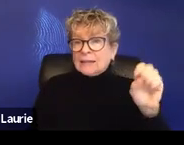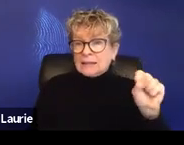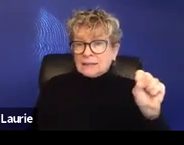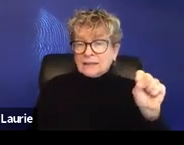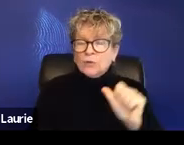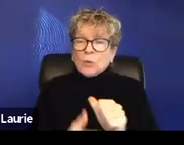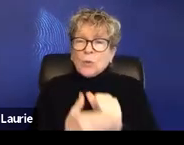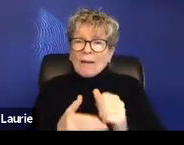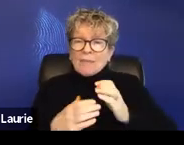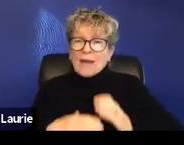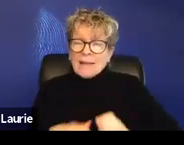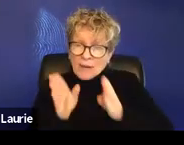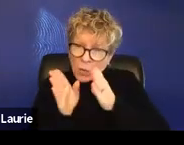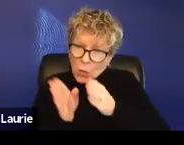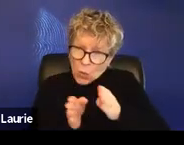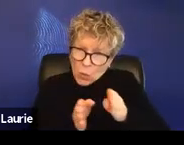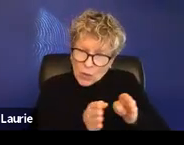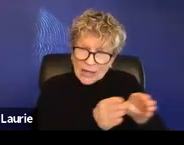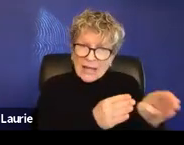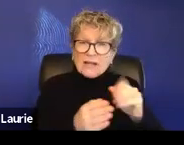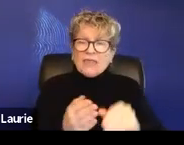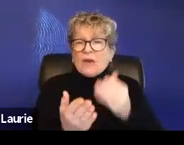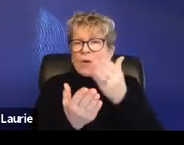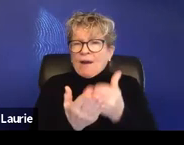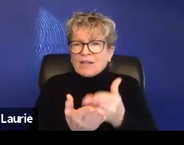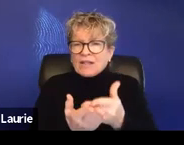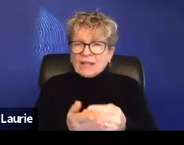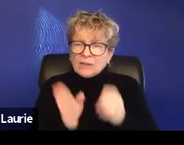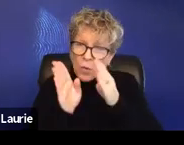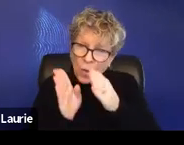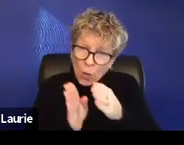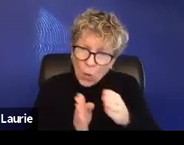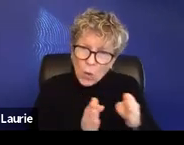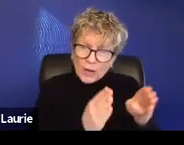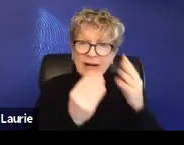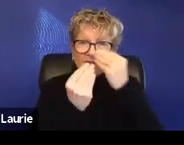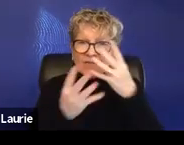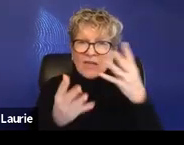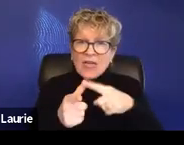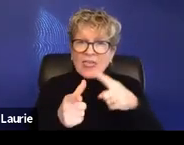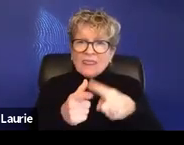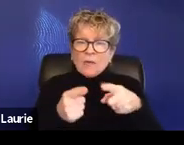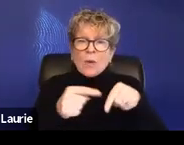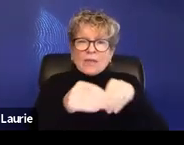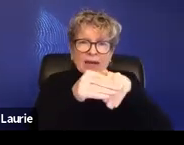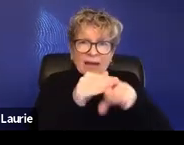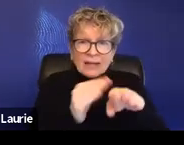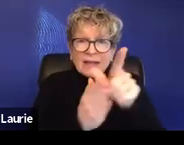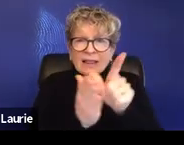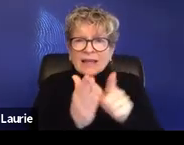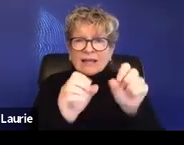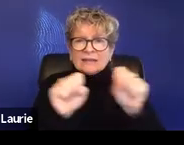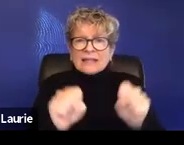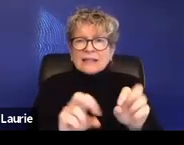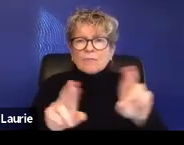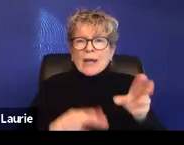organized with their evidence and information can really be helpful in them navigating different, uh, legal systems, coordinating